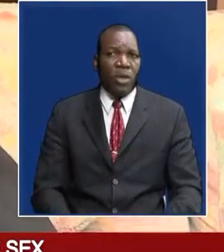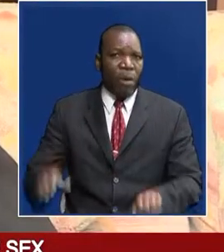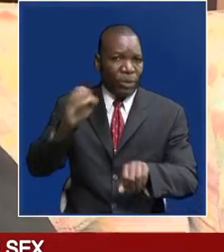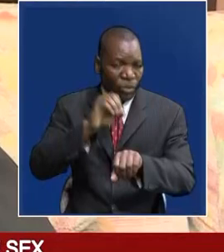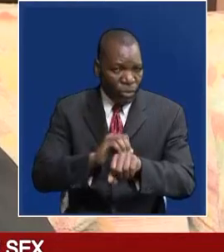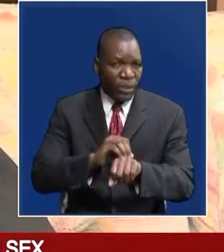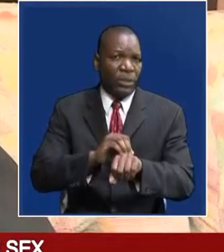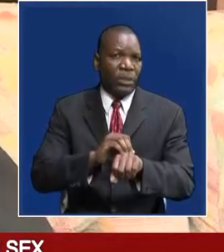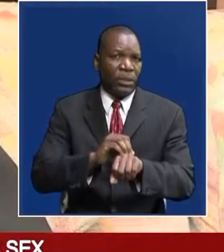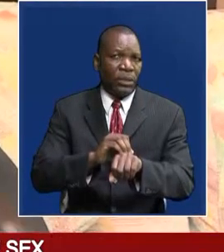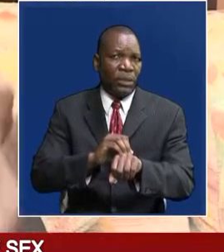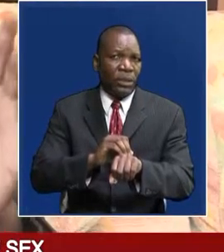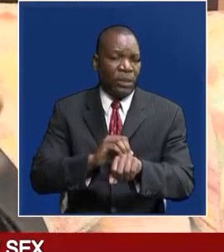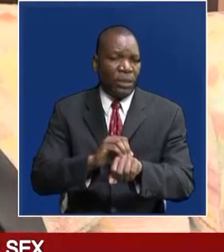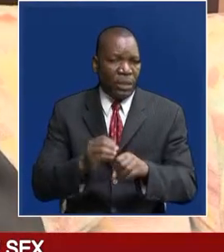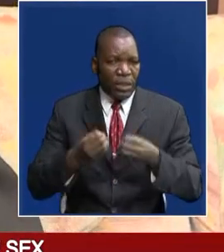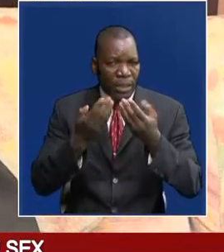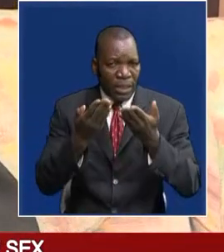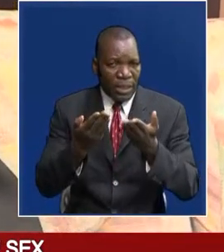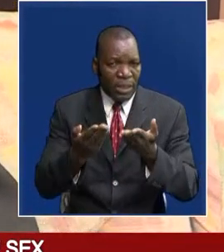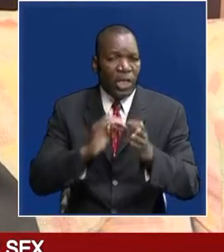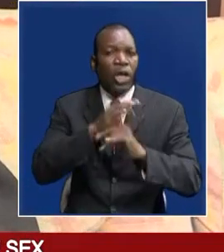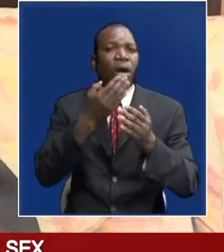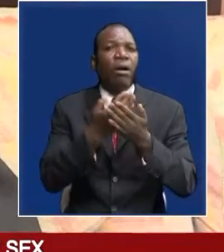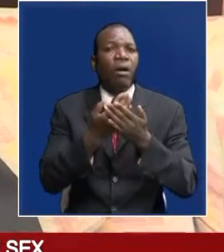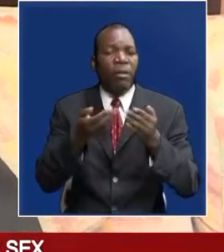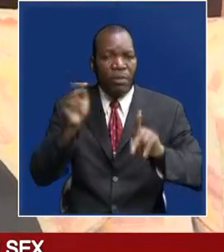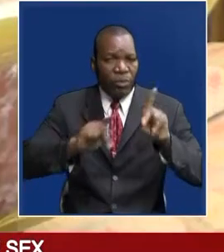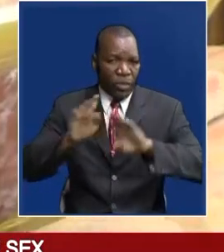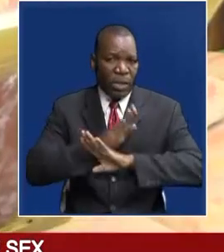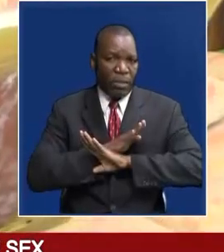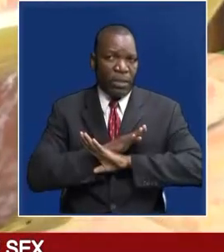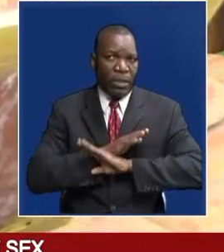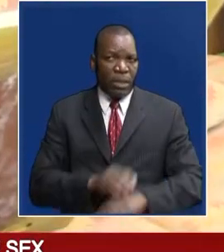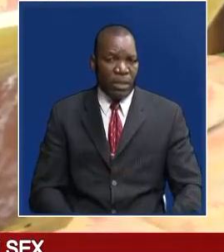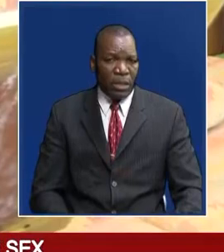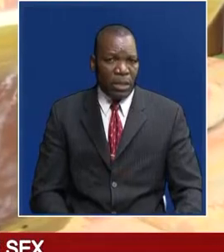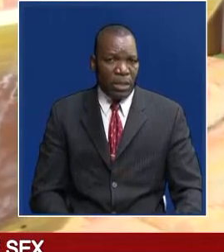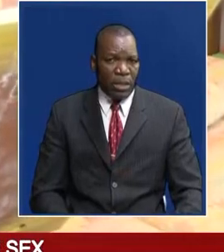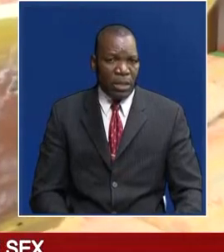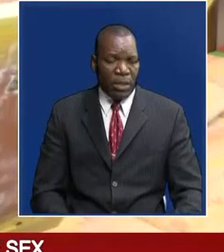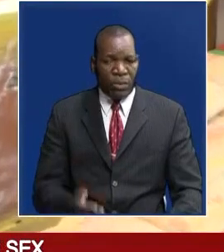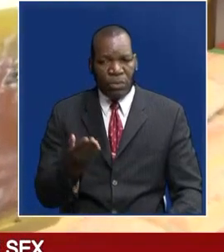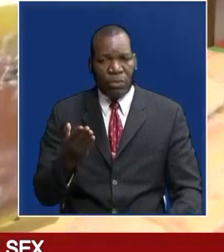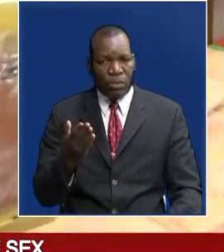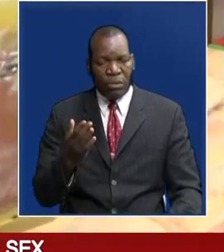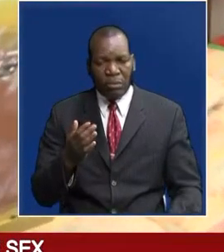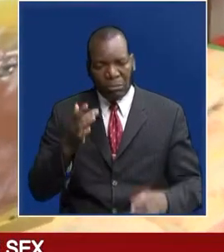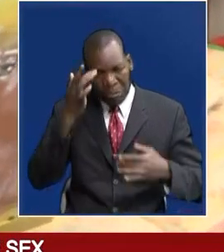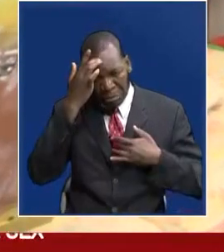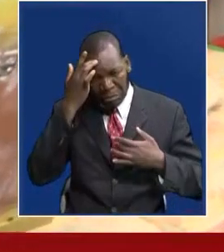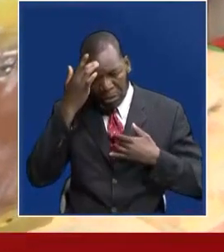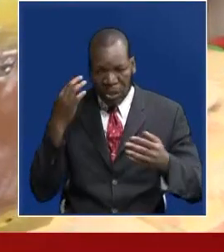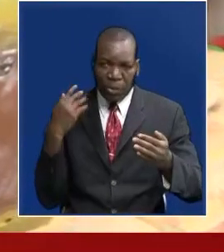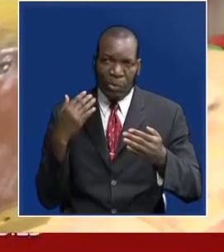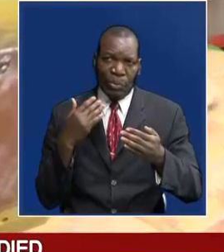are also given freely to all the Zambians. Lately, Mr. Wina had suffered ill health, which led